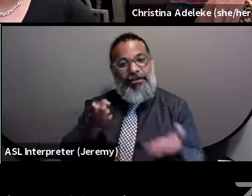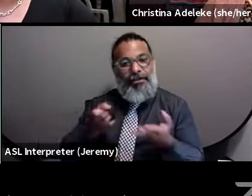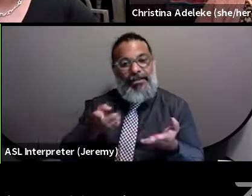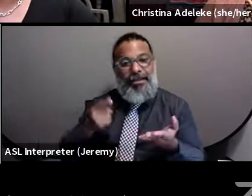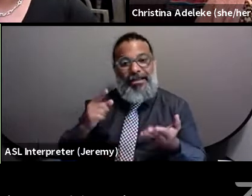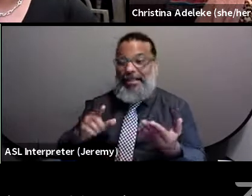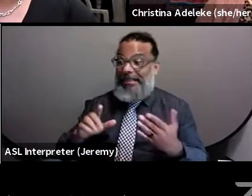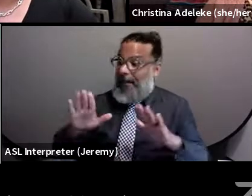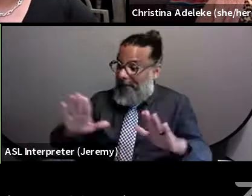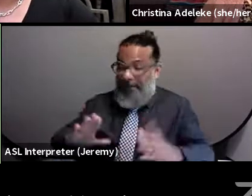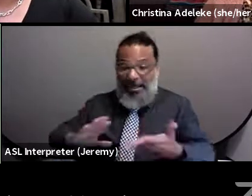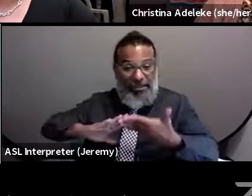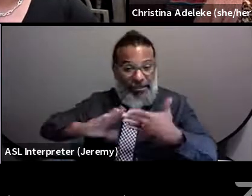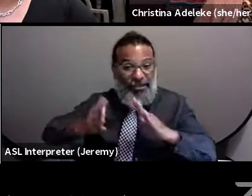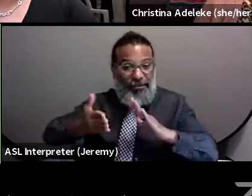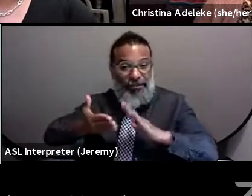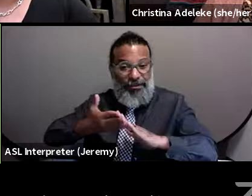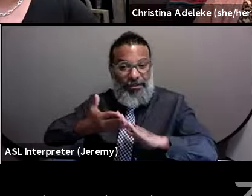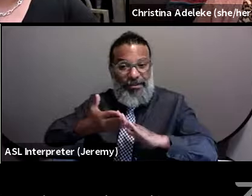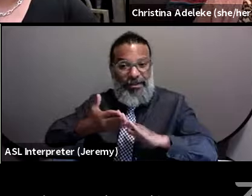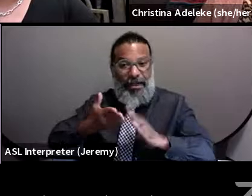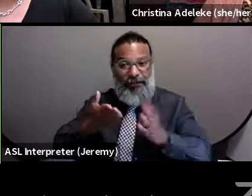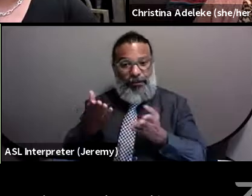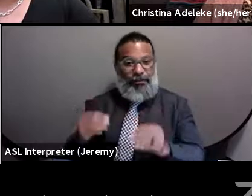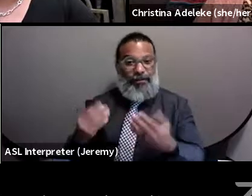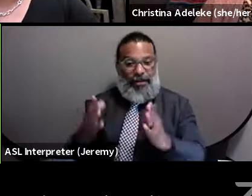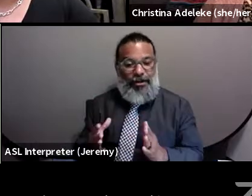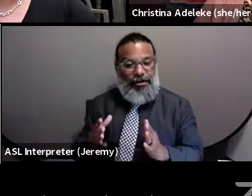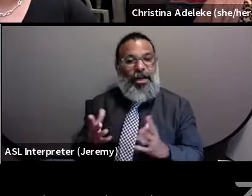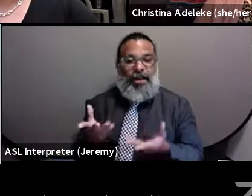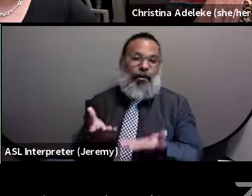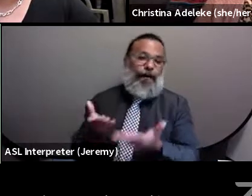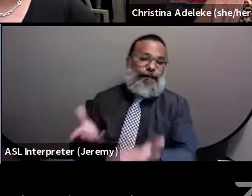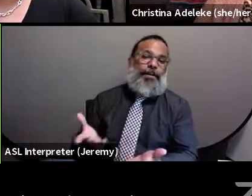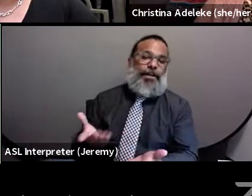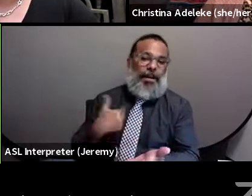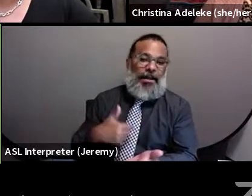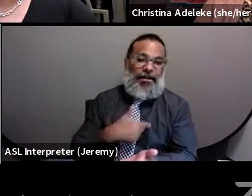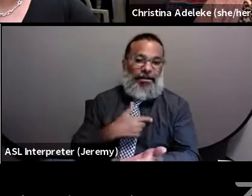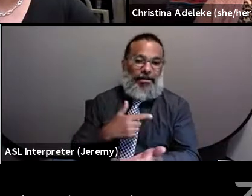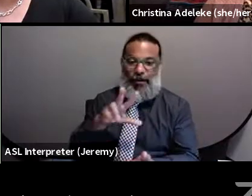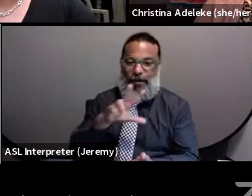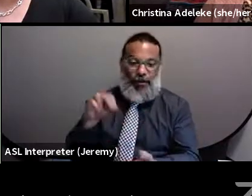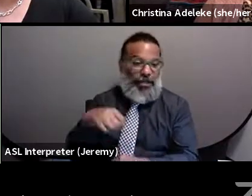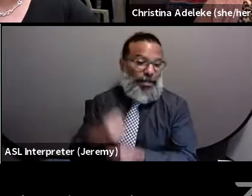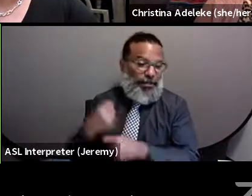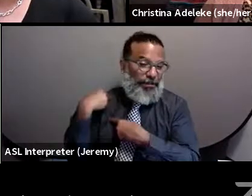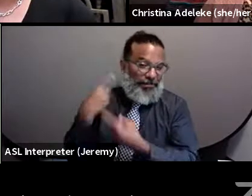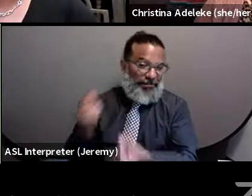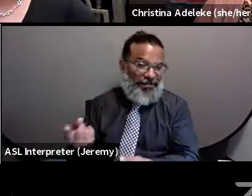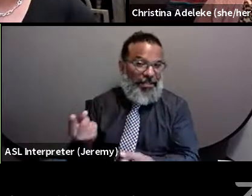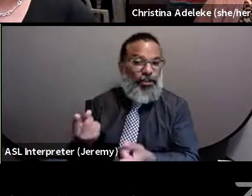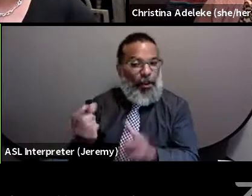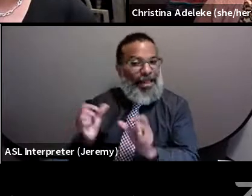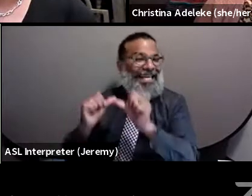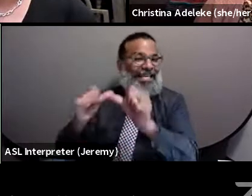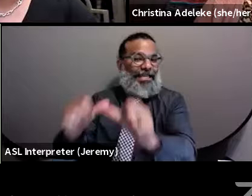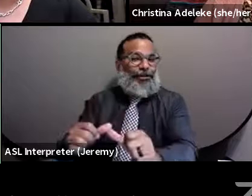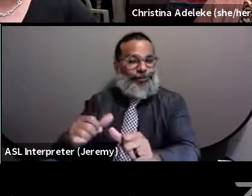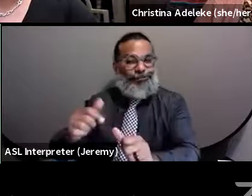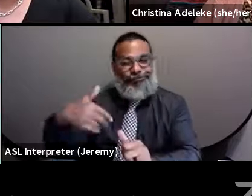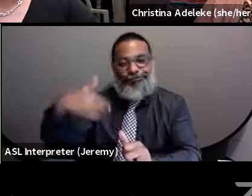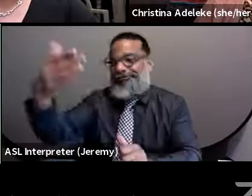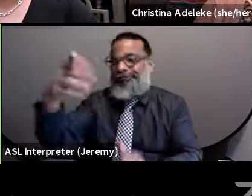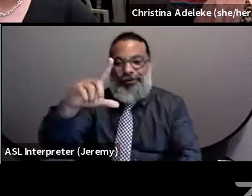community, you know, of service providers have offered us for the past 30 years. So that continues in the next